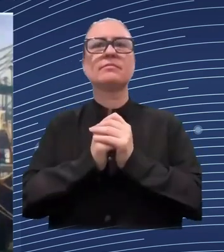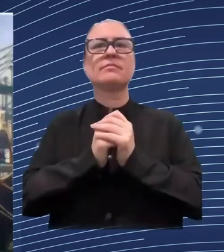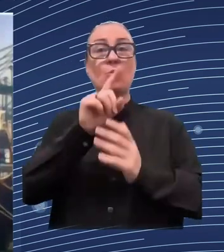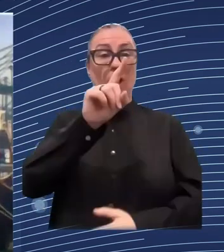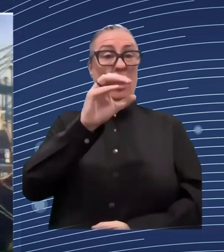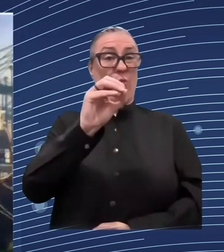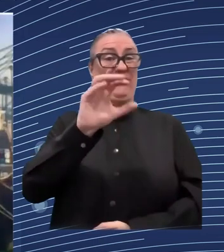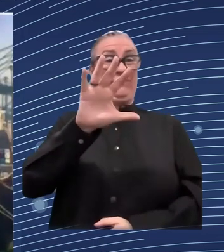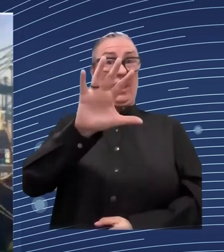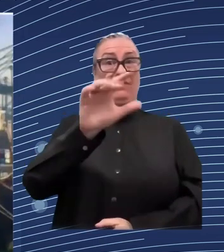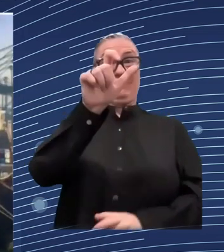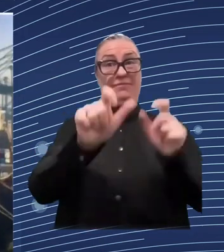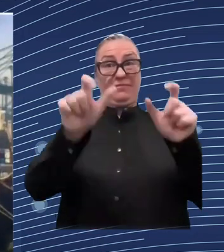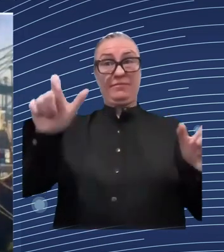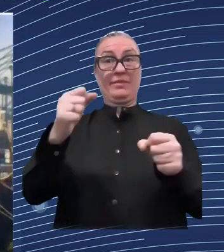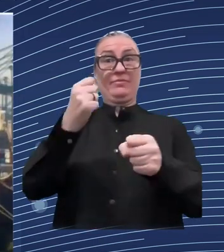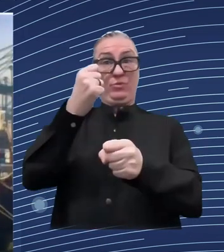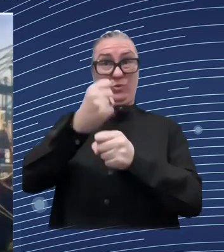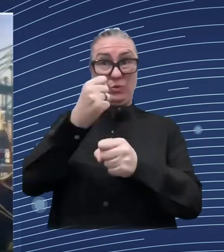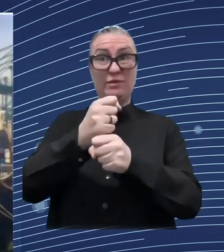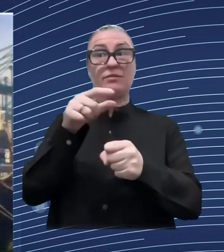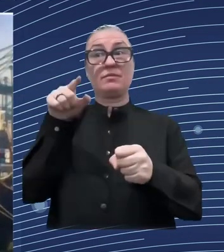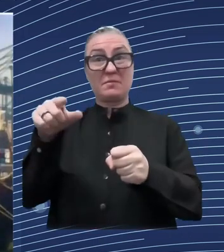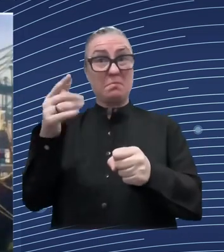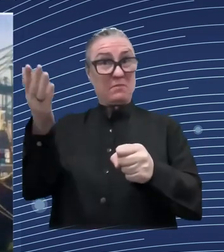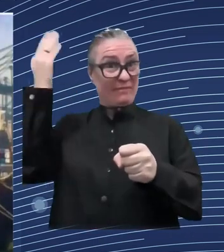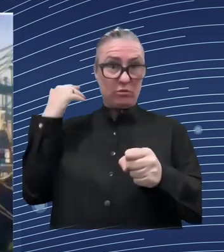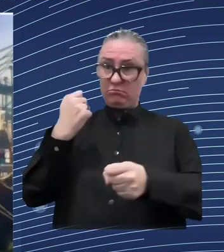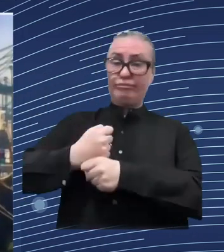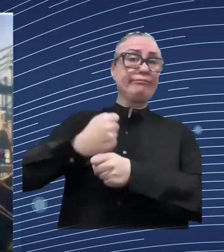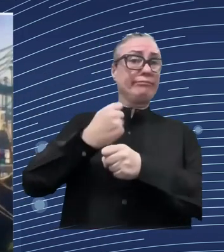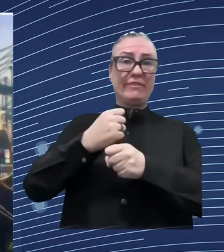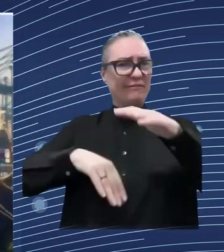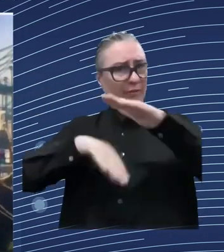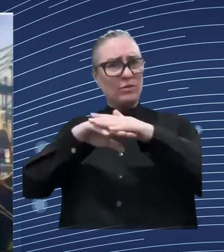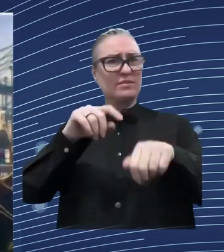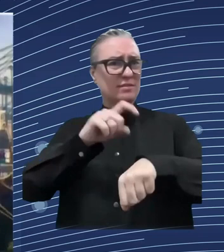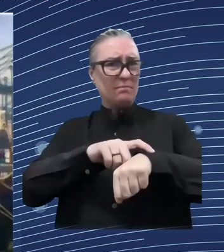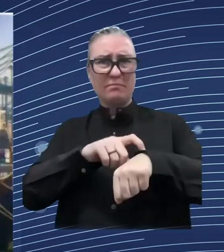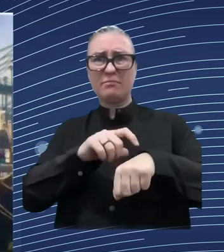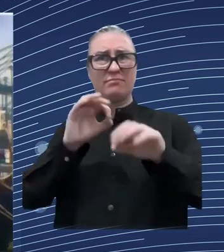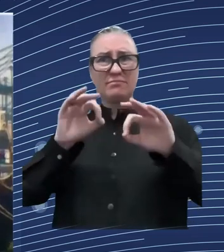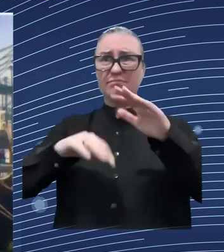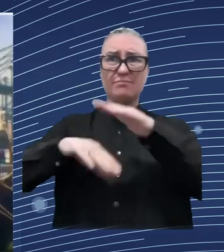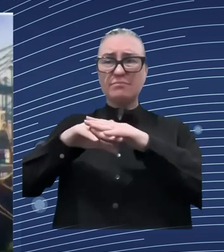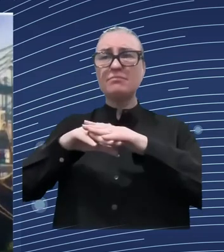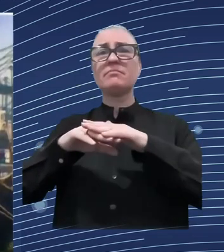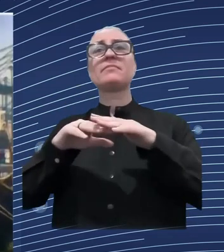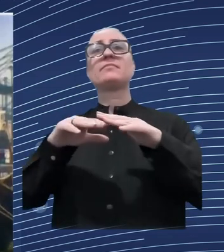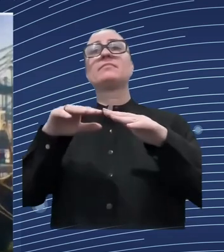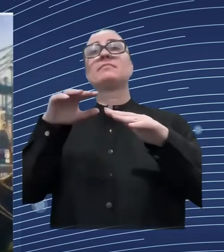the uaki in this area now we've also worked with them on how they can adopt new